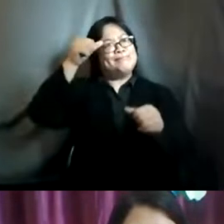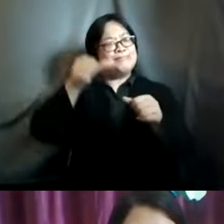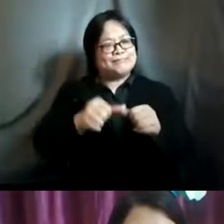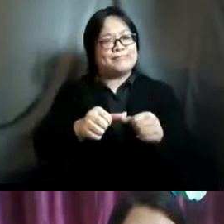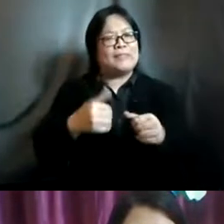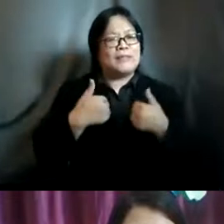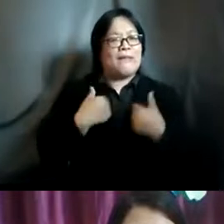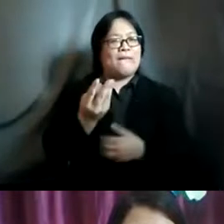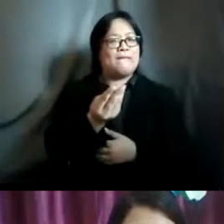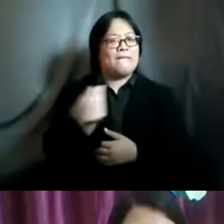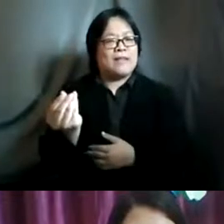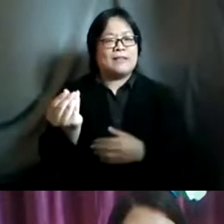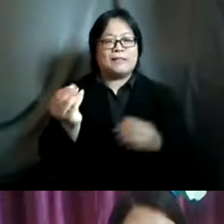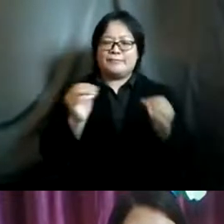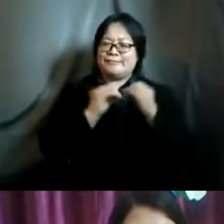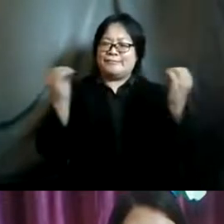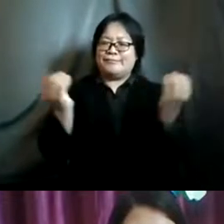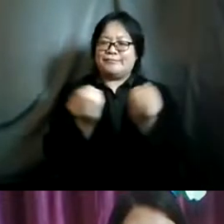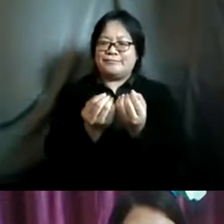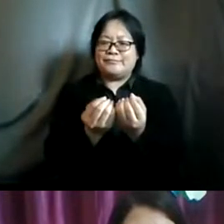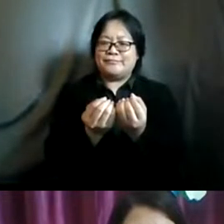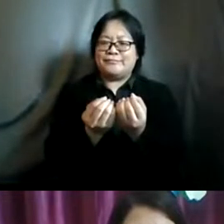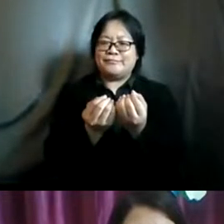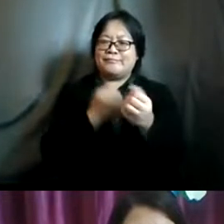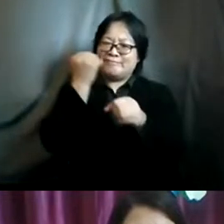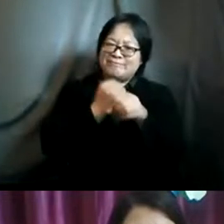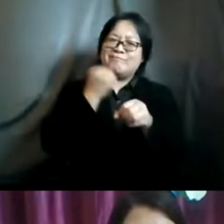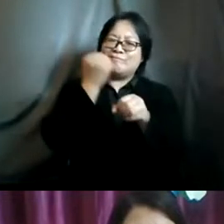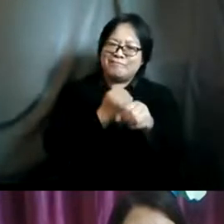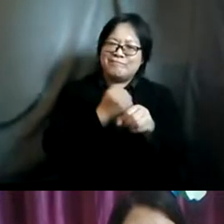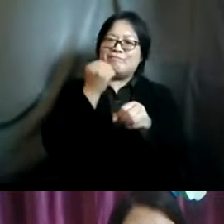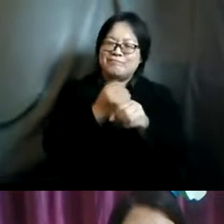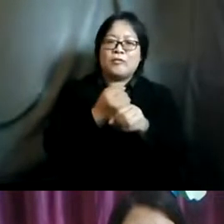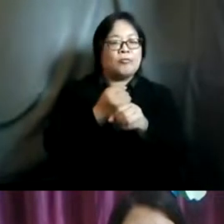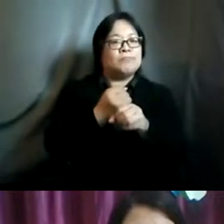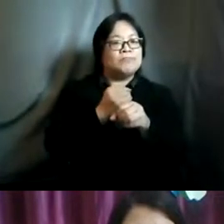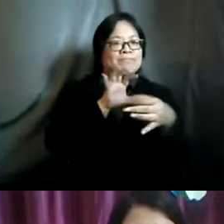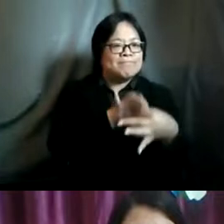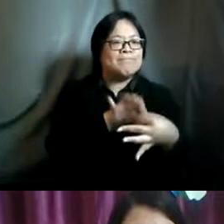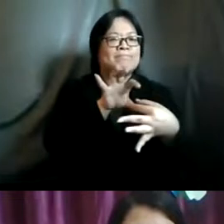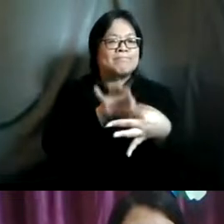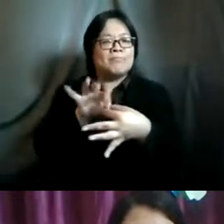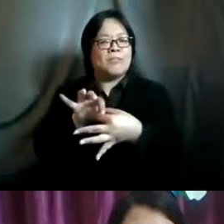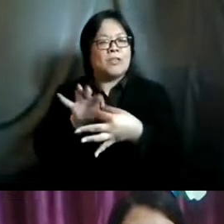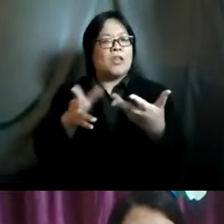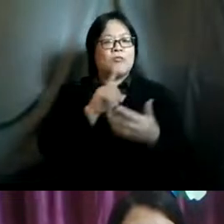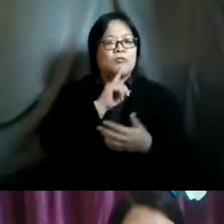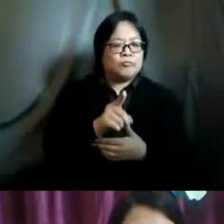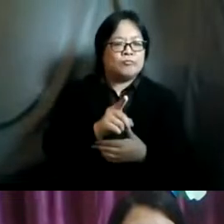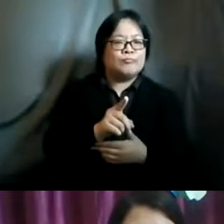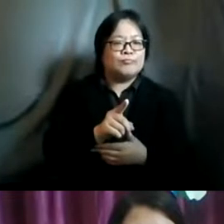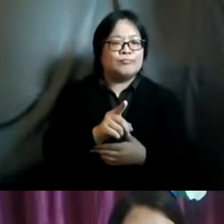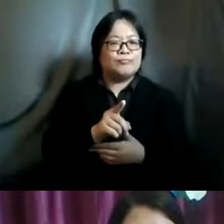few uh organizations who uh work uh very very diligently on making sure uh the